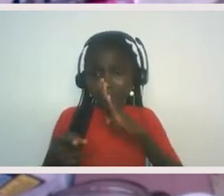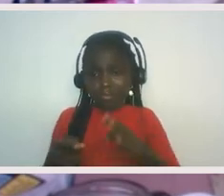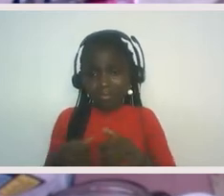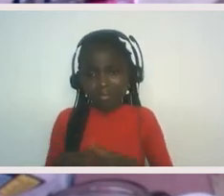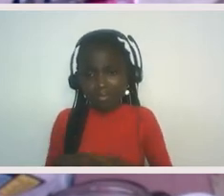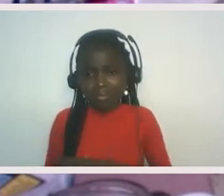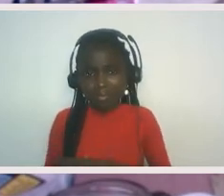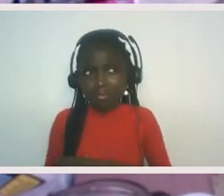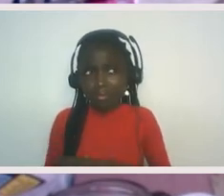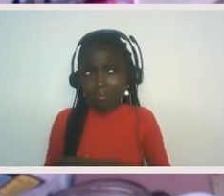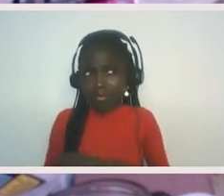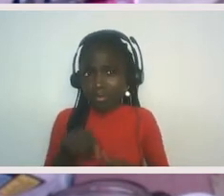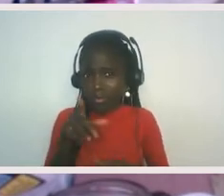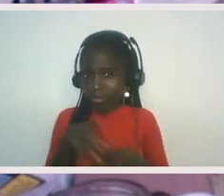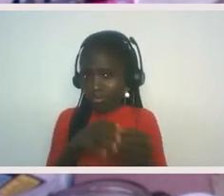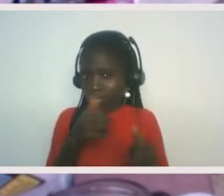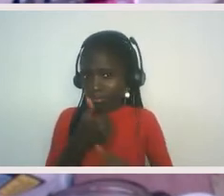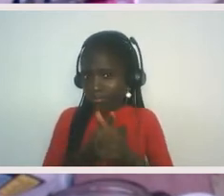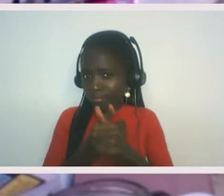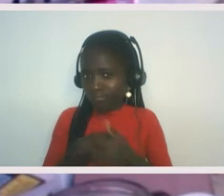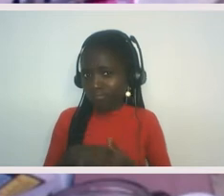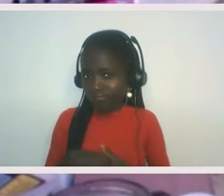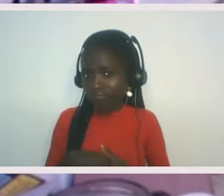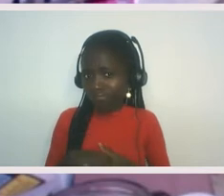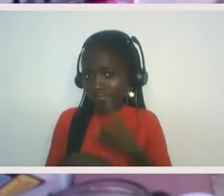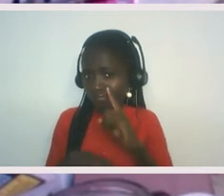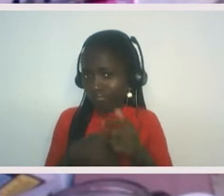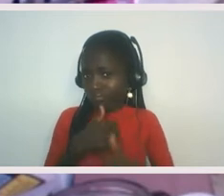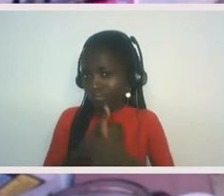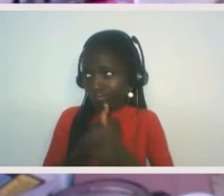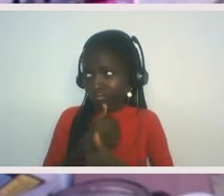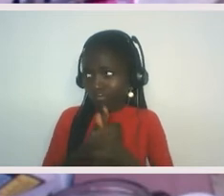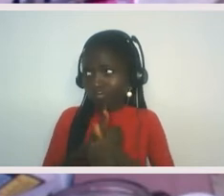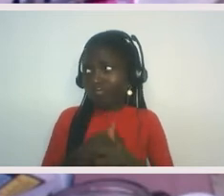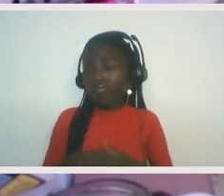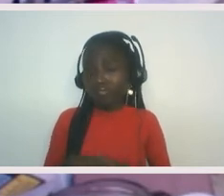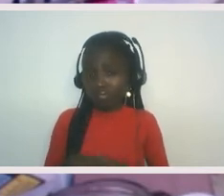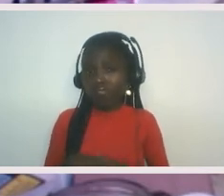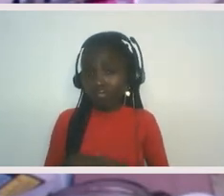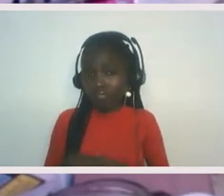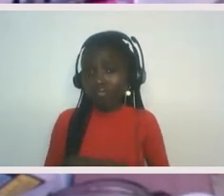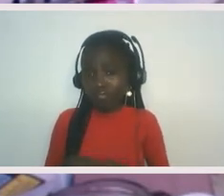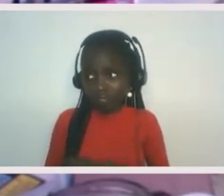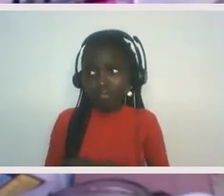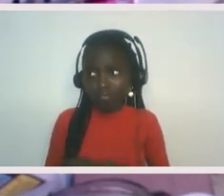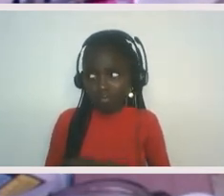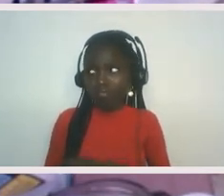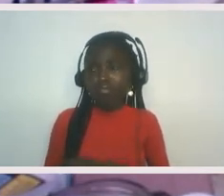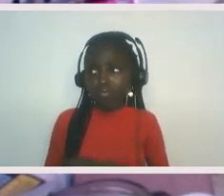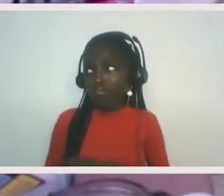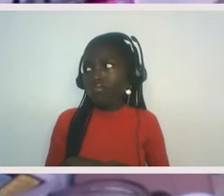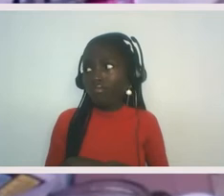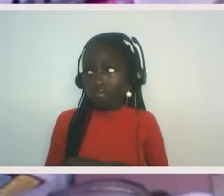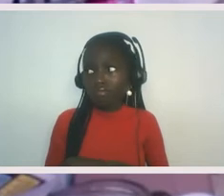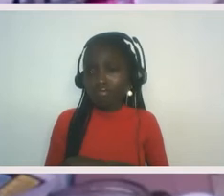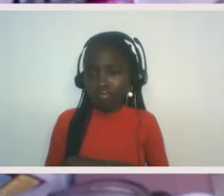you're in danger, you know, like you are in real danger here. Like that, that way that people still can treat